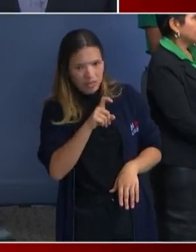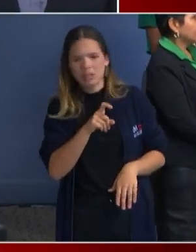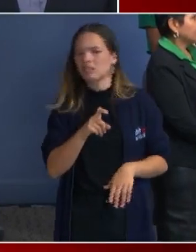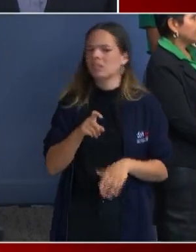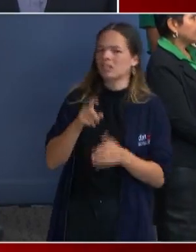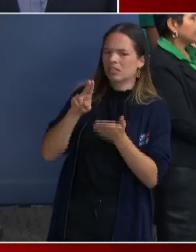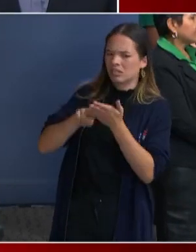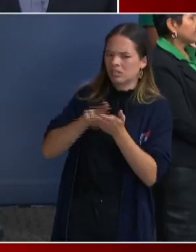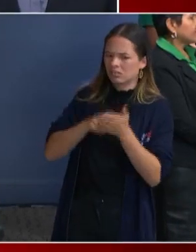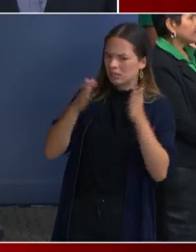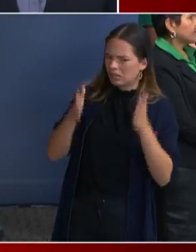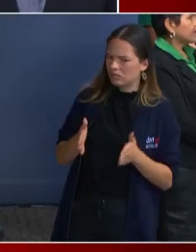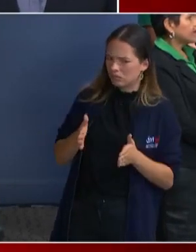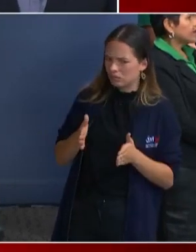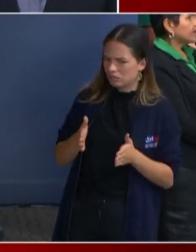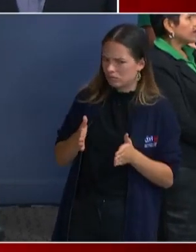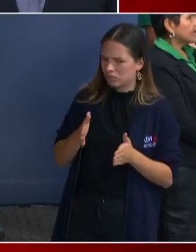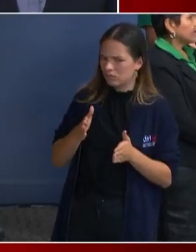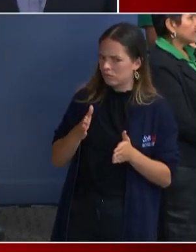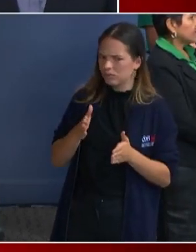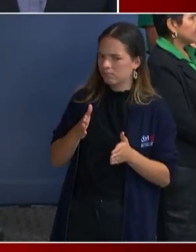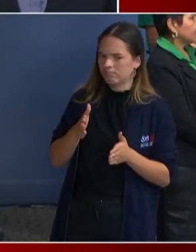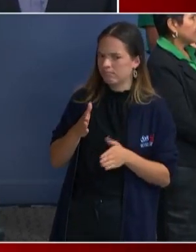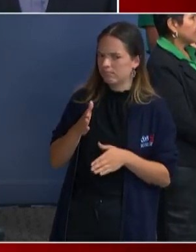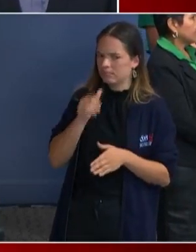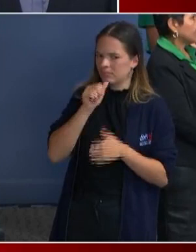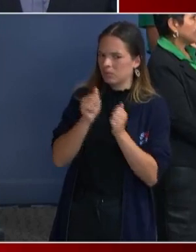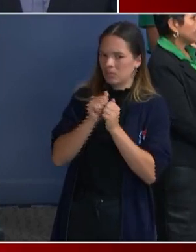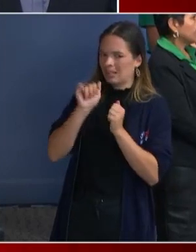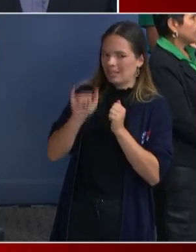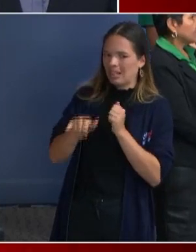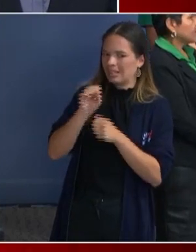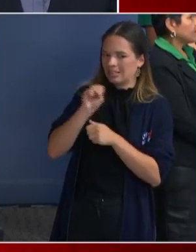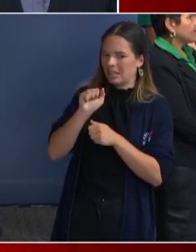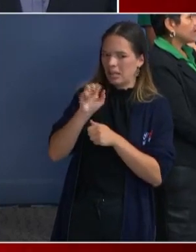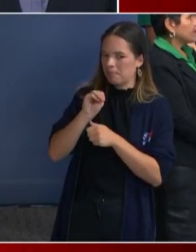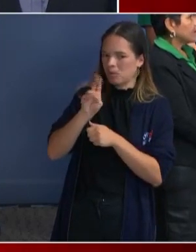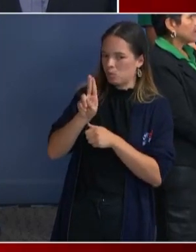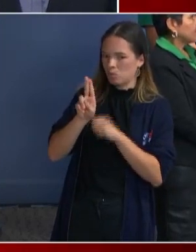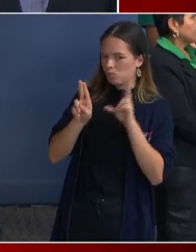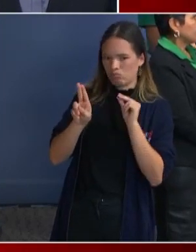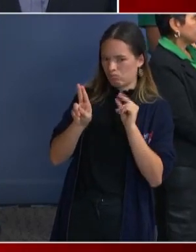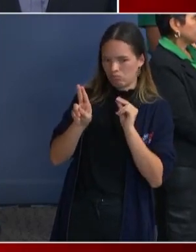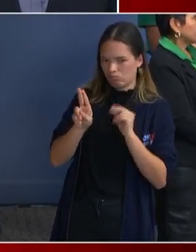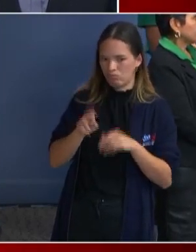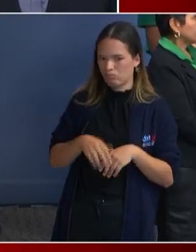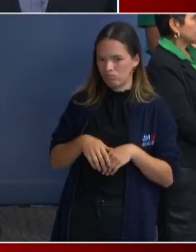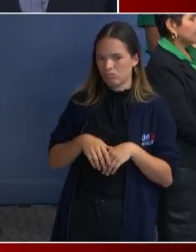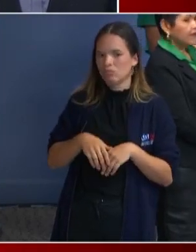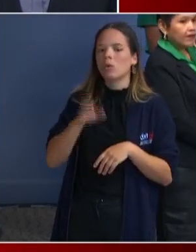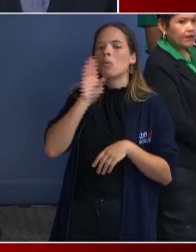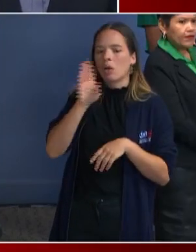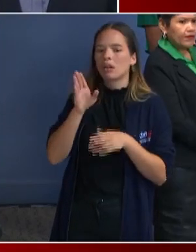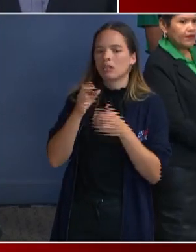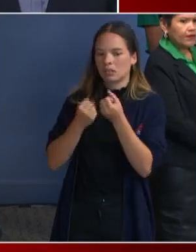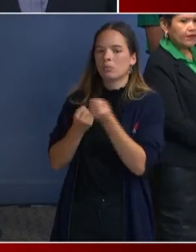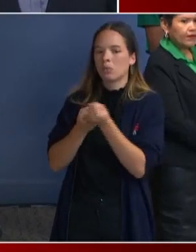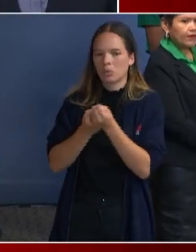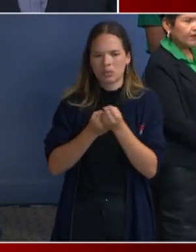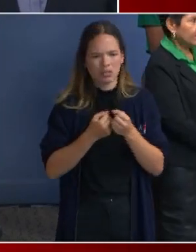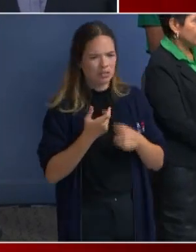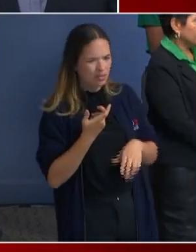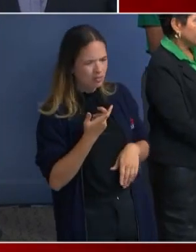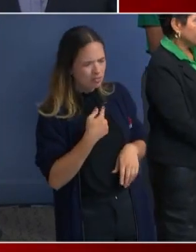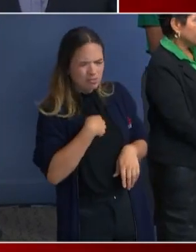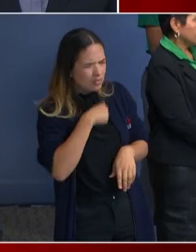be going, the contract would not be with SAMU. Uh, it would be to support SAMU. I don't understand. Can you clarify that?